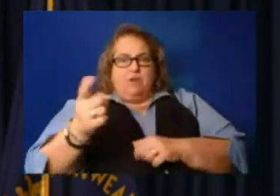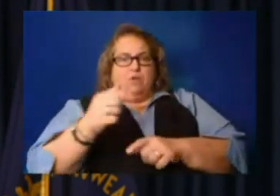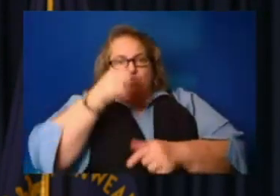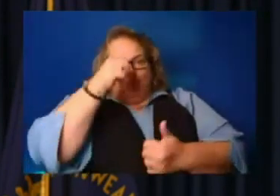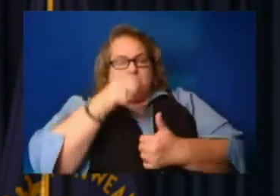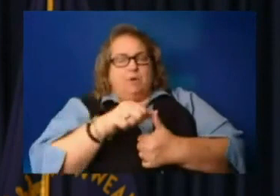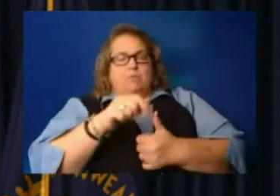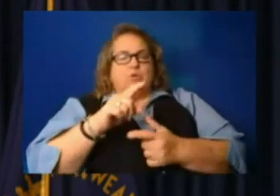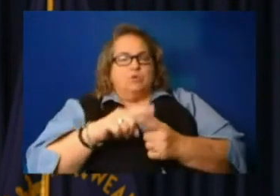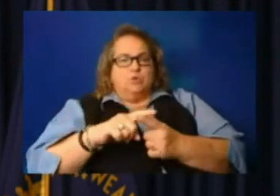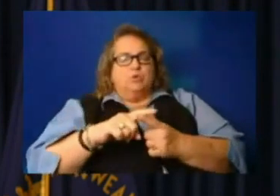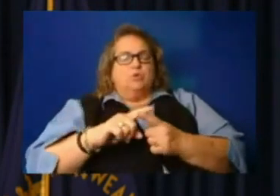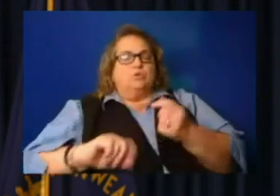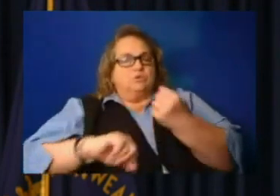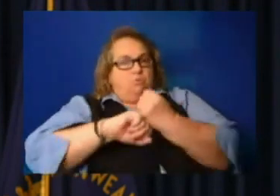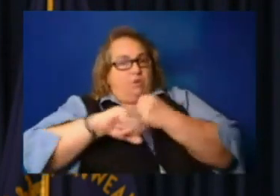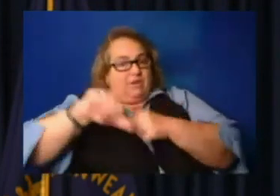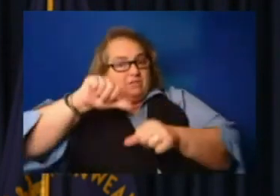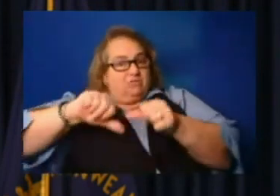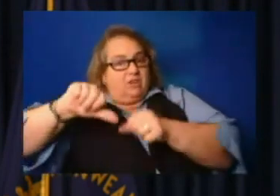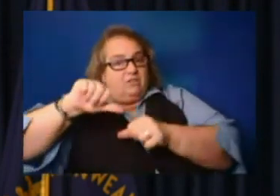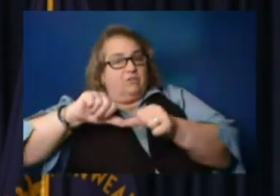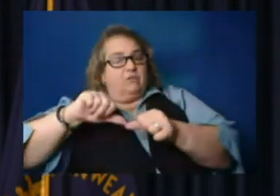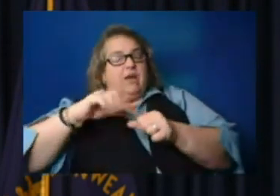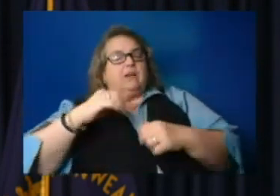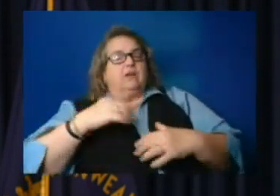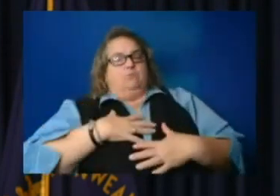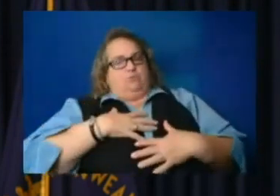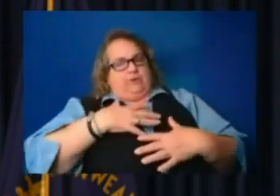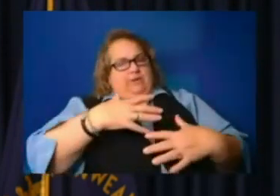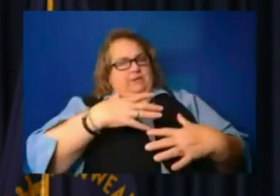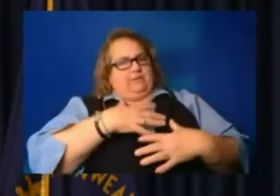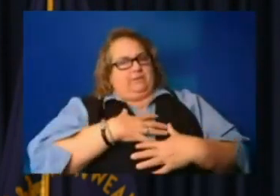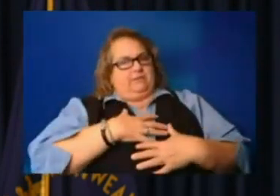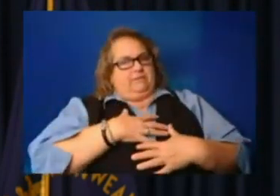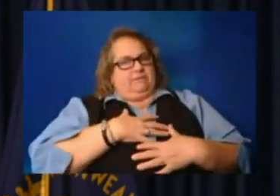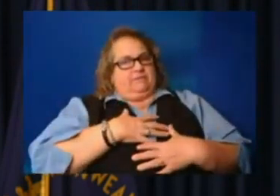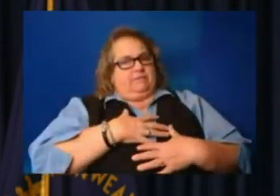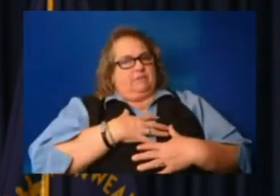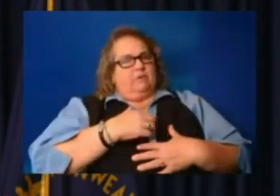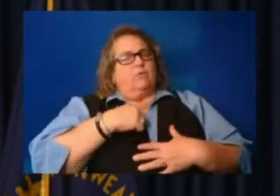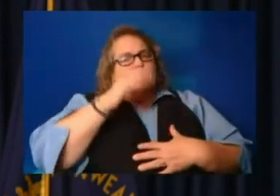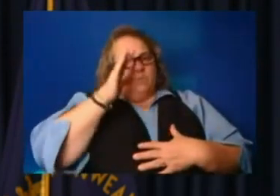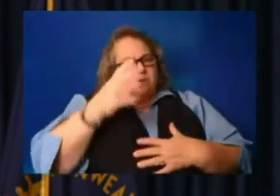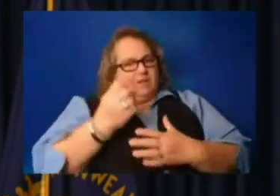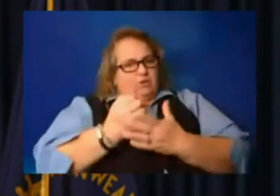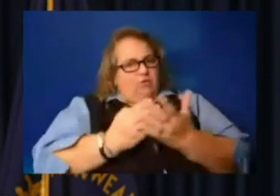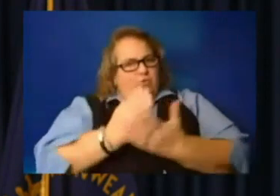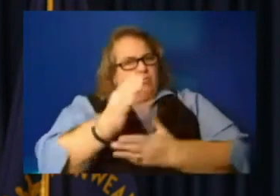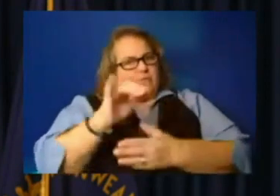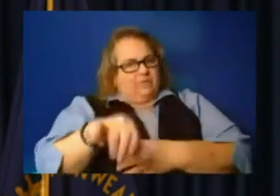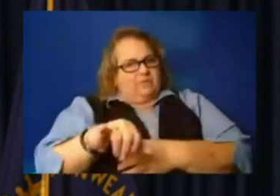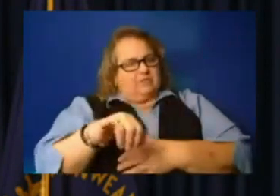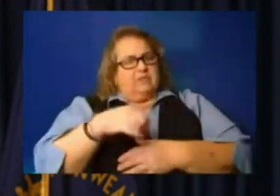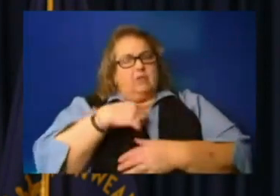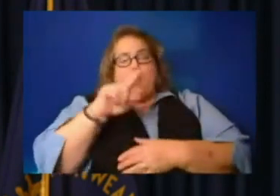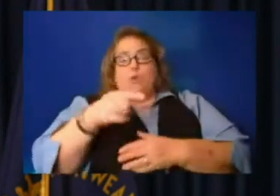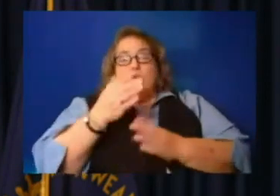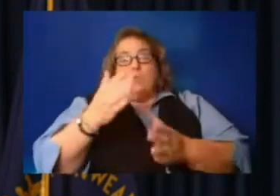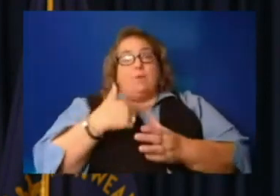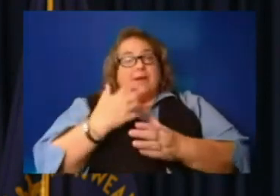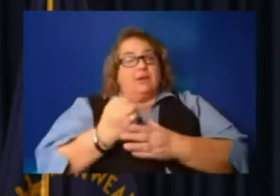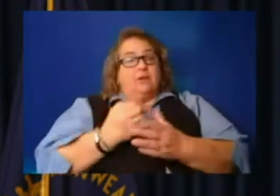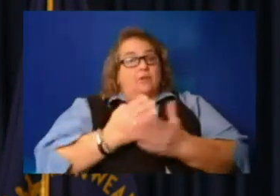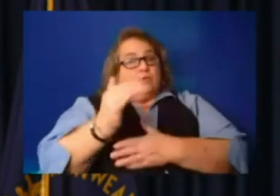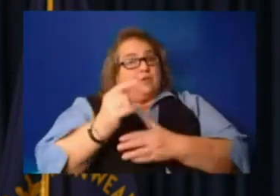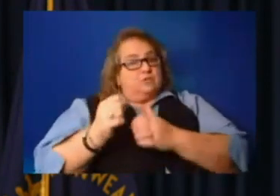each other to breathe when you need to. And we'll get through this. But the only way we get through it is together, not just in